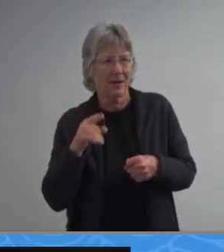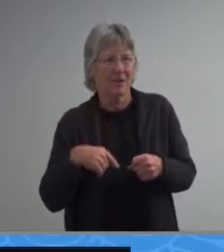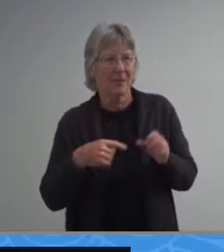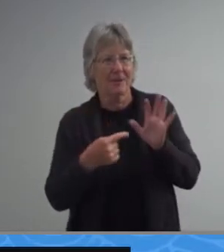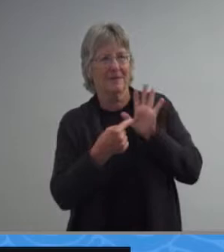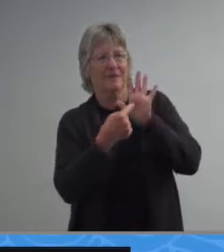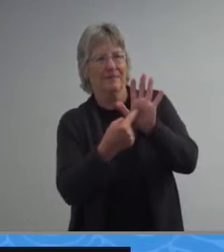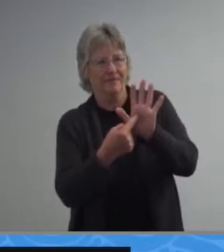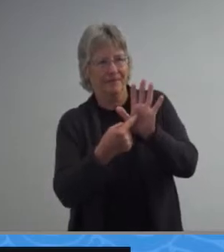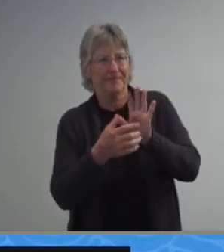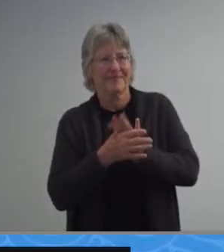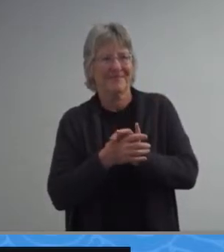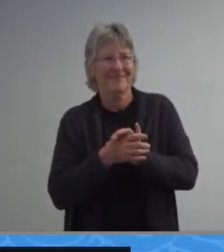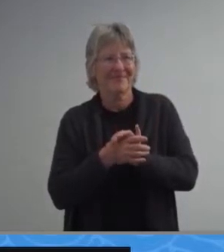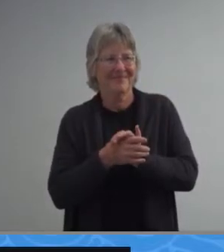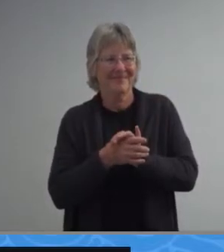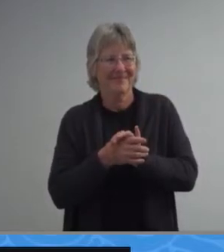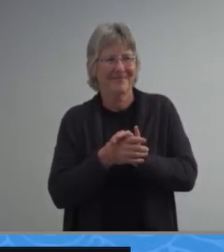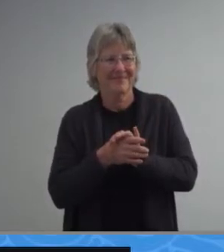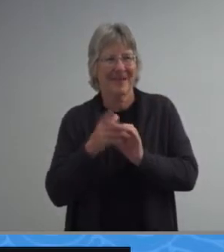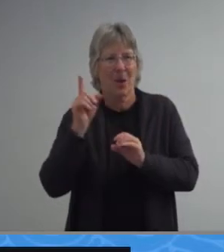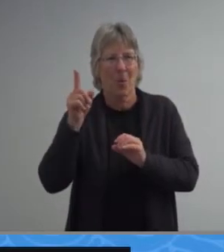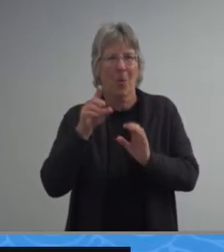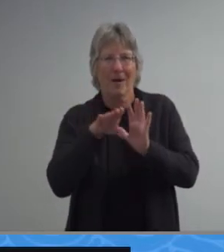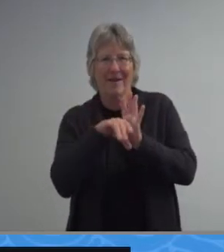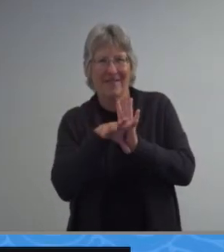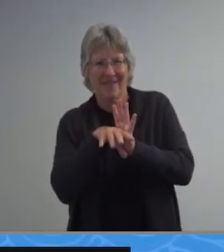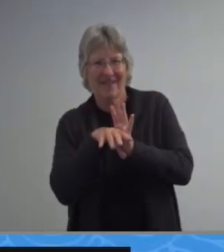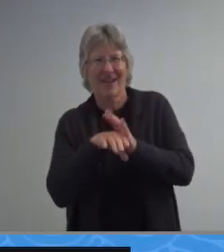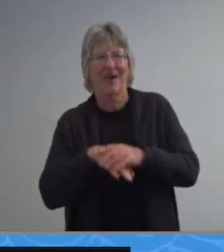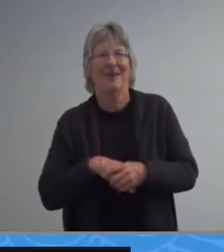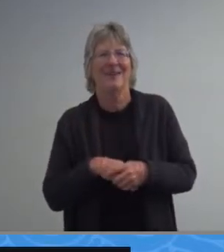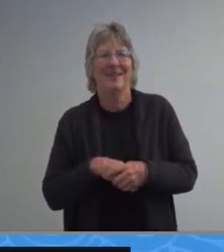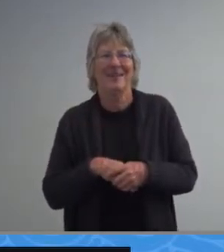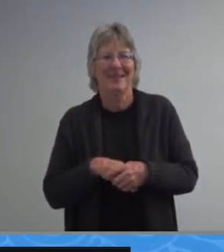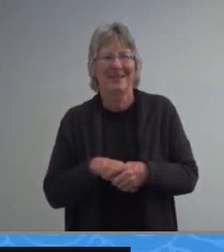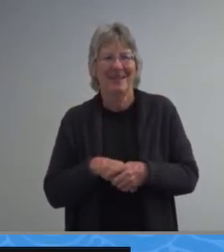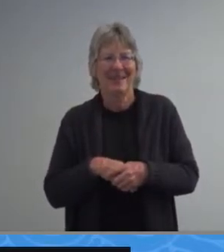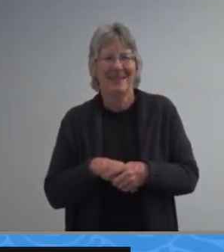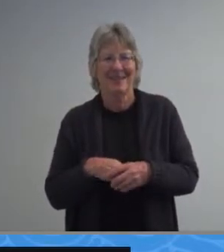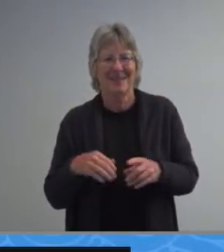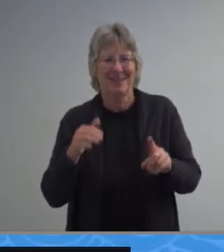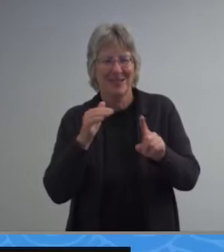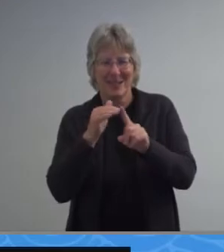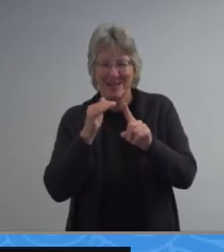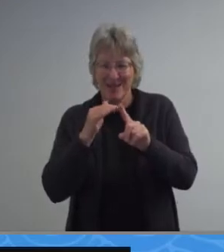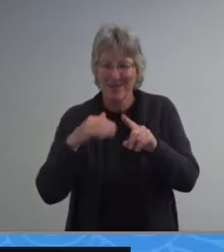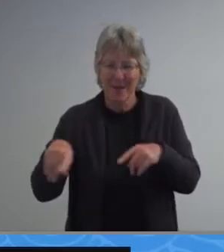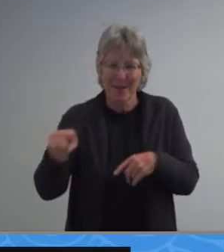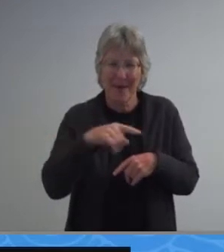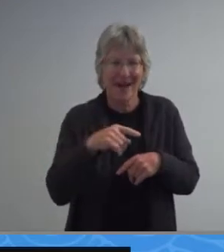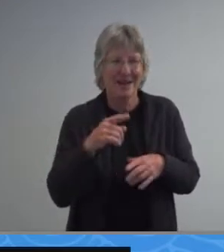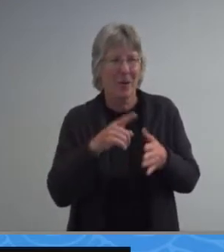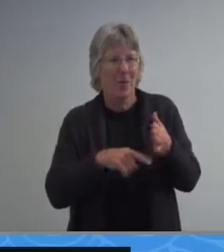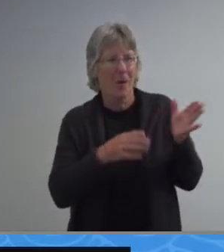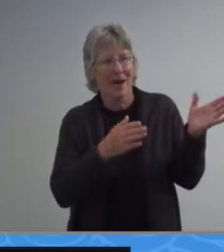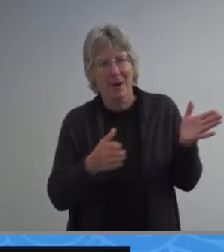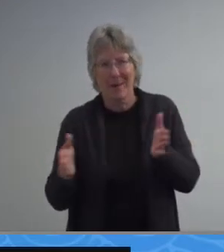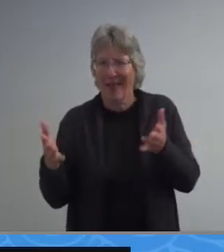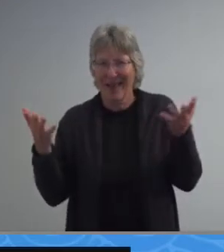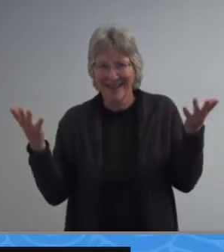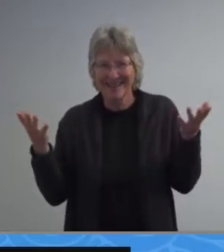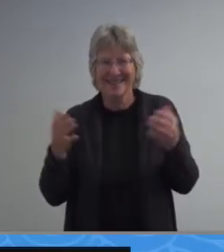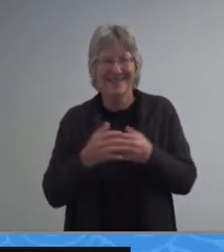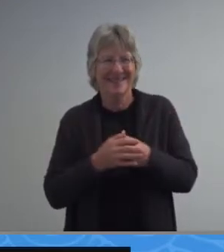um in in one of our videos but just to remind everybody what your plans are